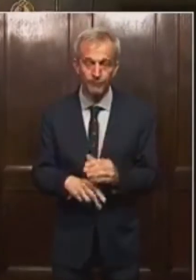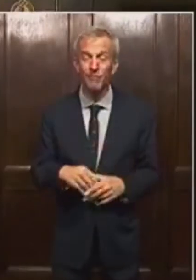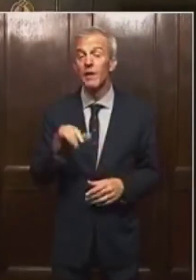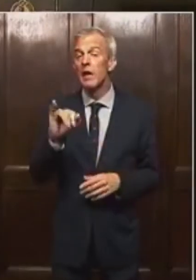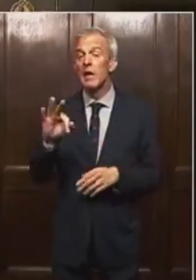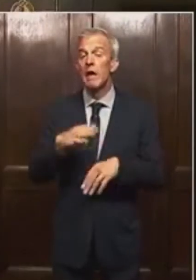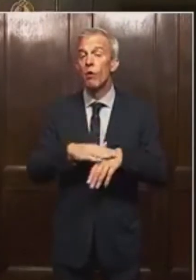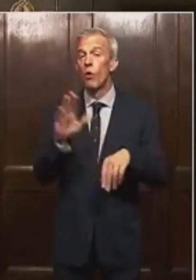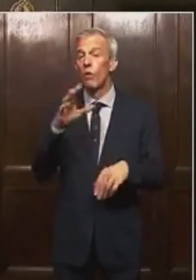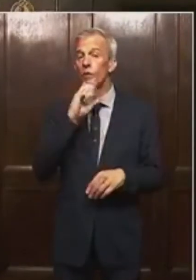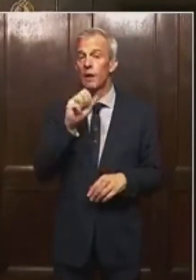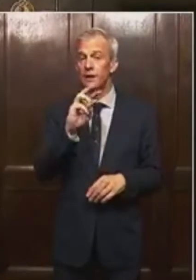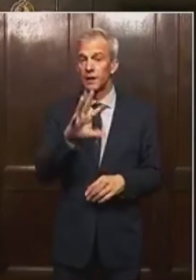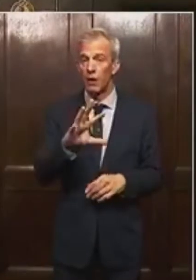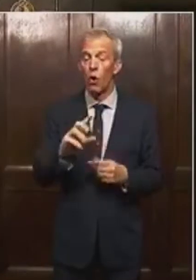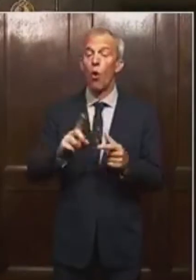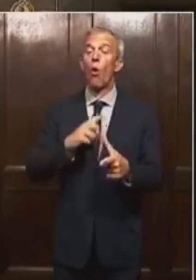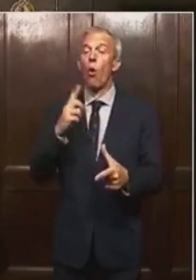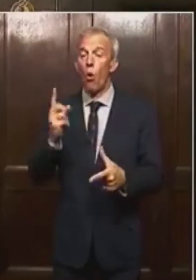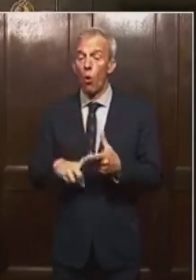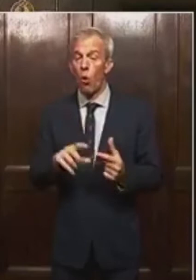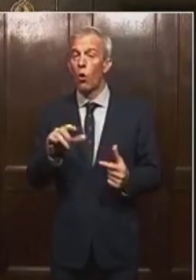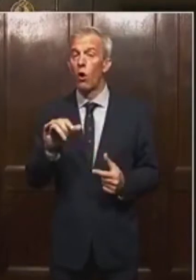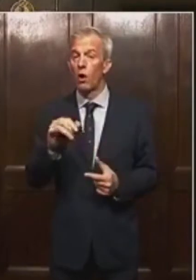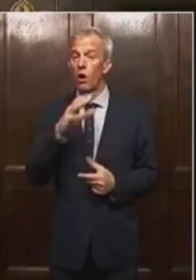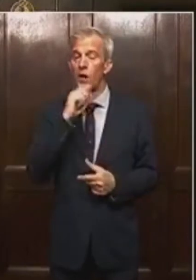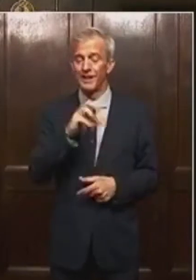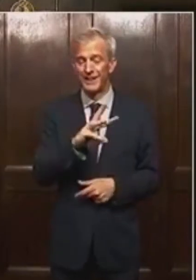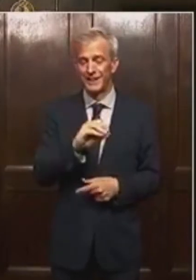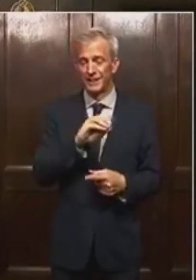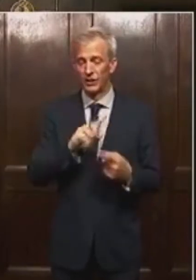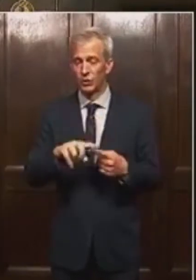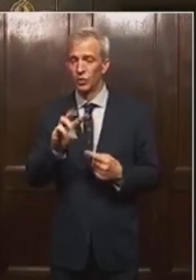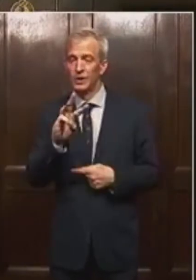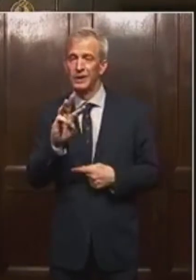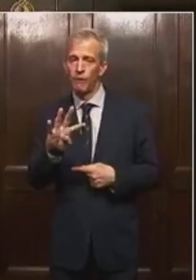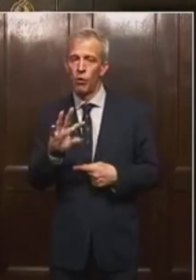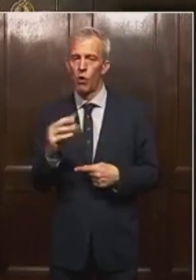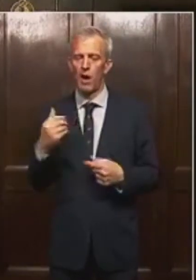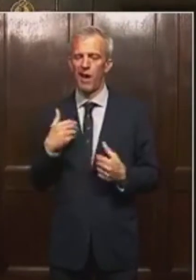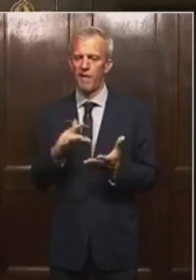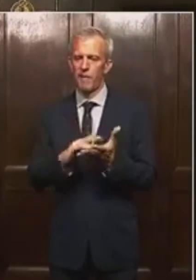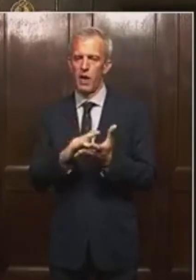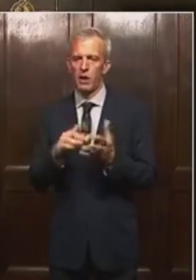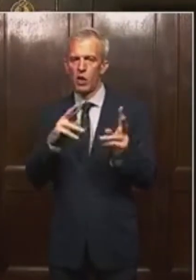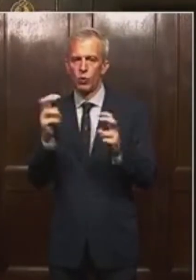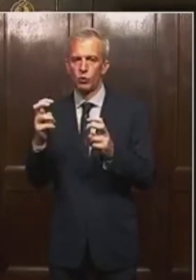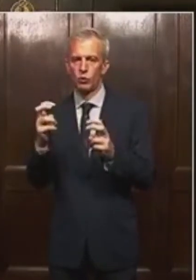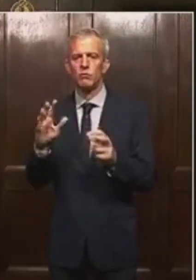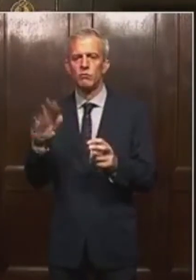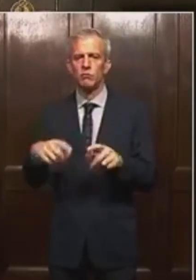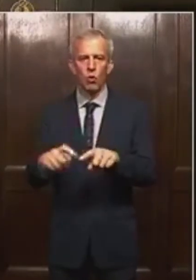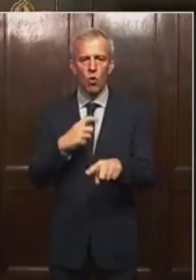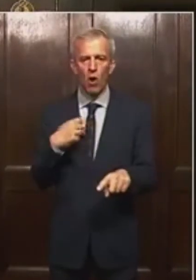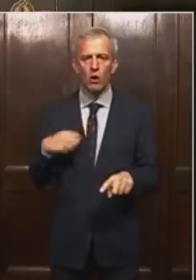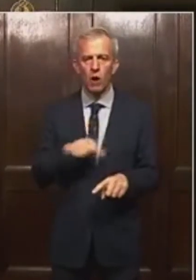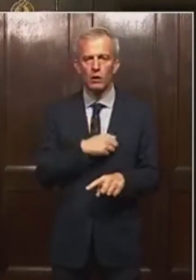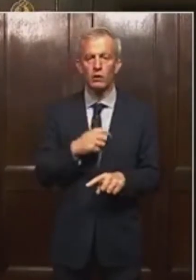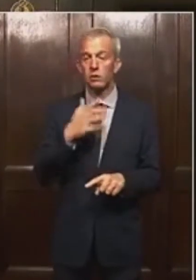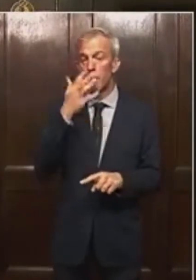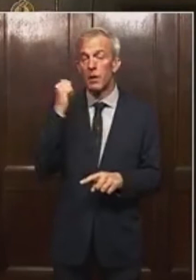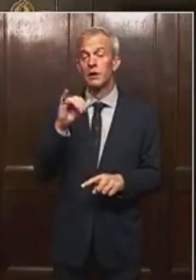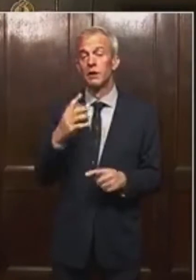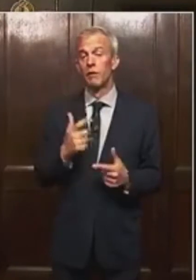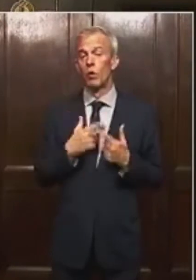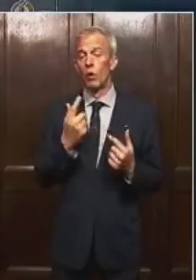over 65 or if you're 60 to 64 with a pre-existing medical condition, call us. Because odds are if you